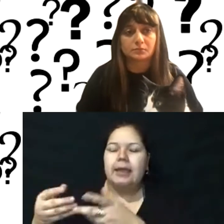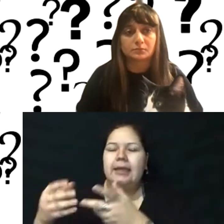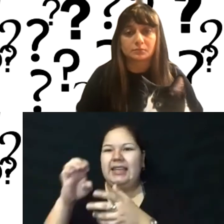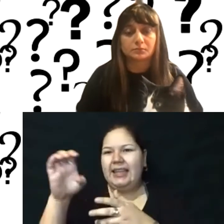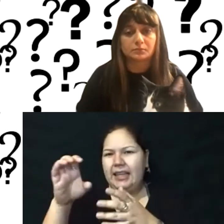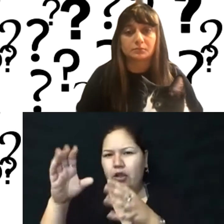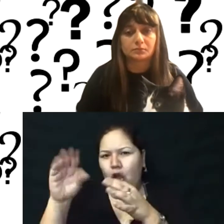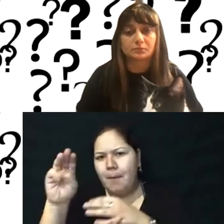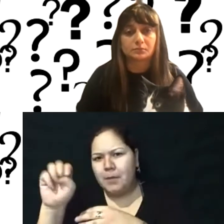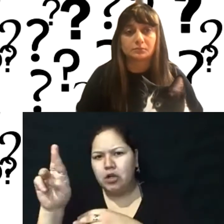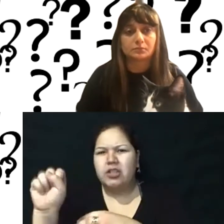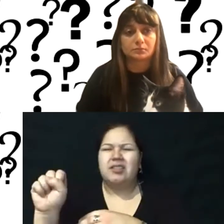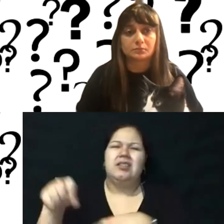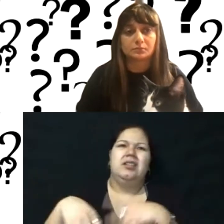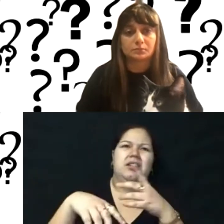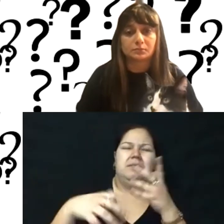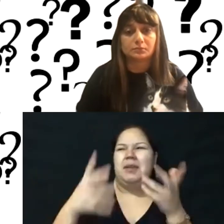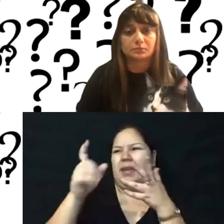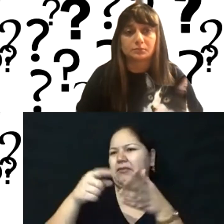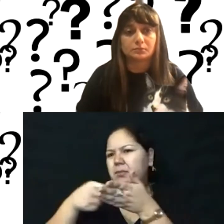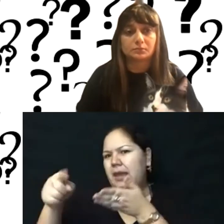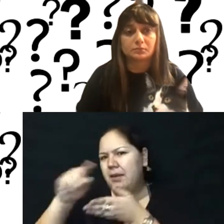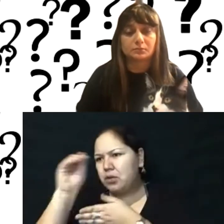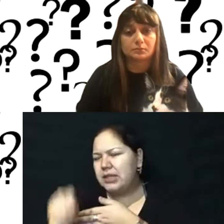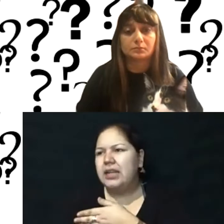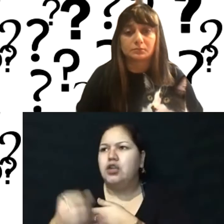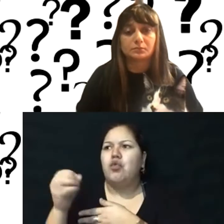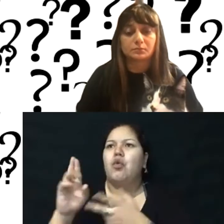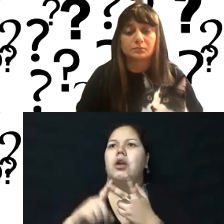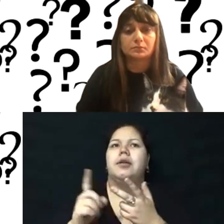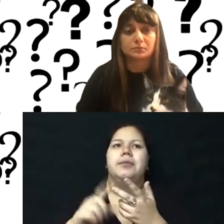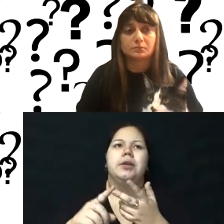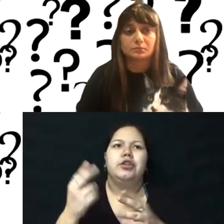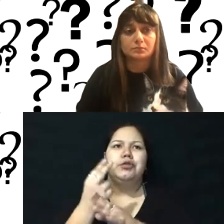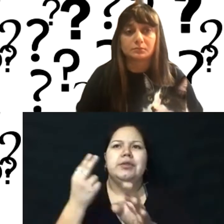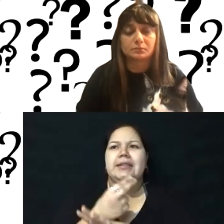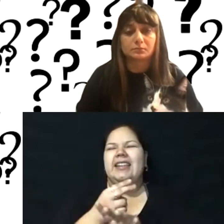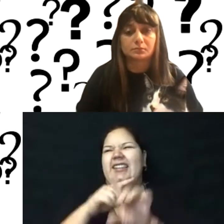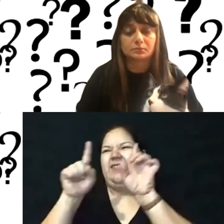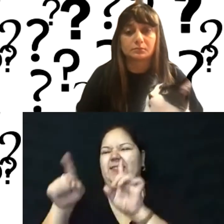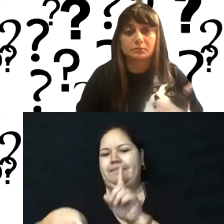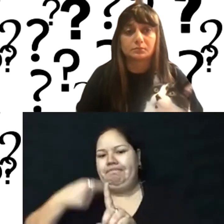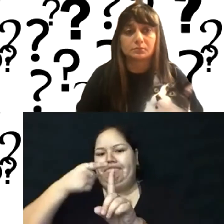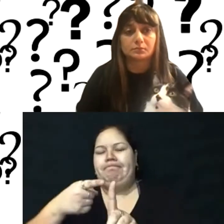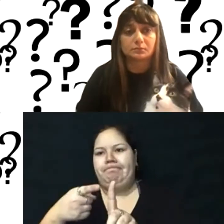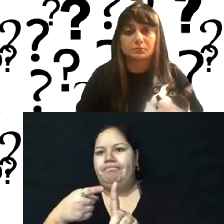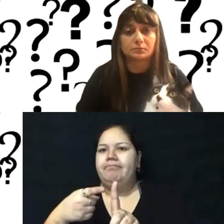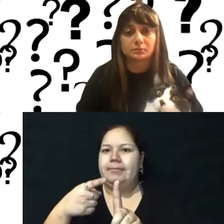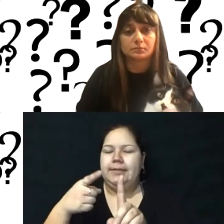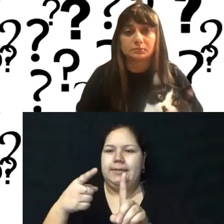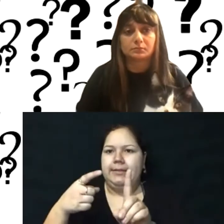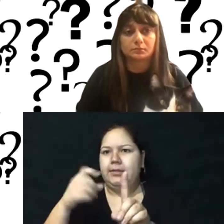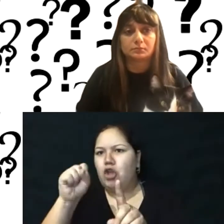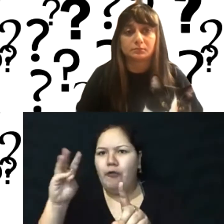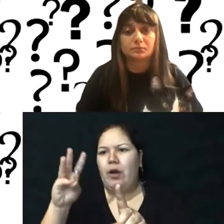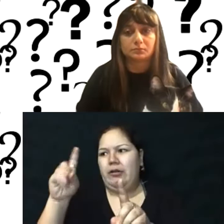be paying some percentage of that, or you're using, um, a more sophisticated plugin that requires you buying it. Those kinds of things